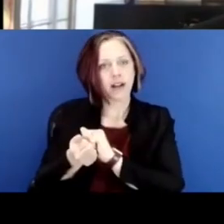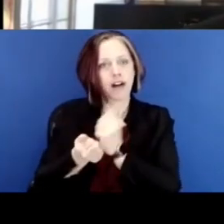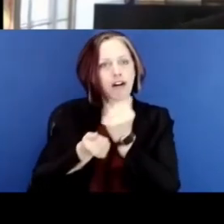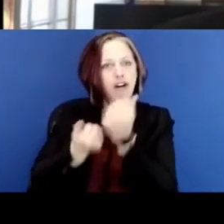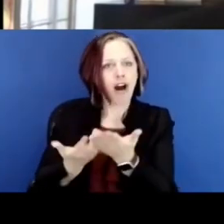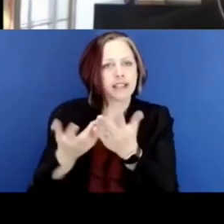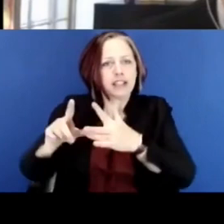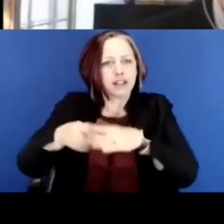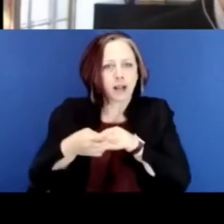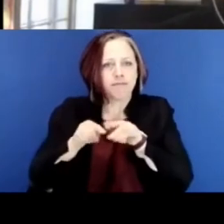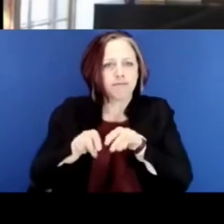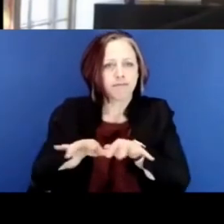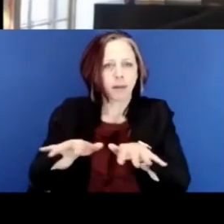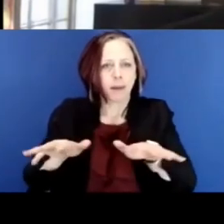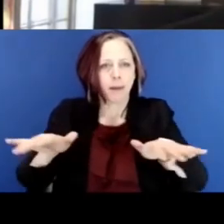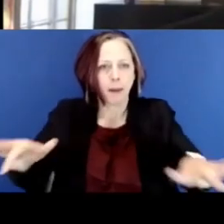catalyst for change.